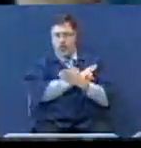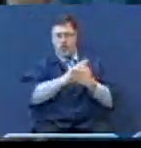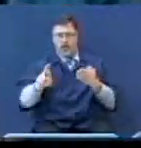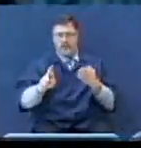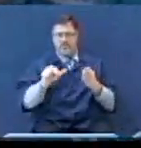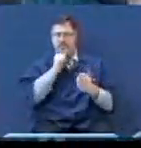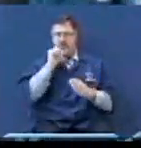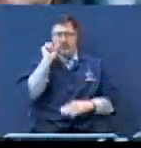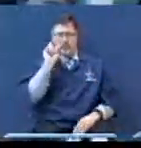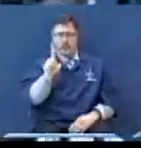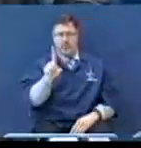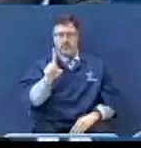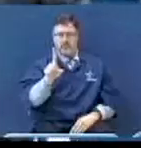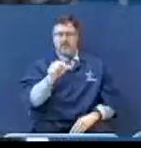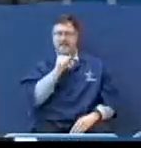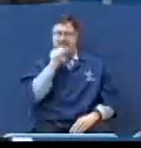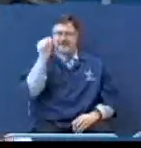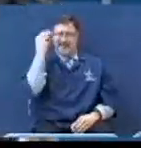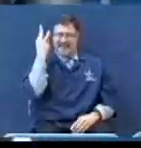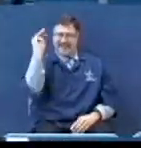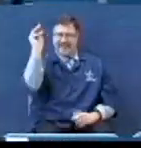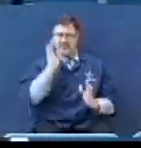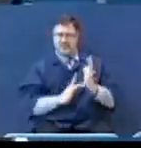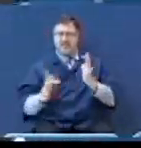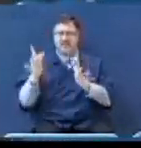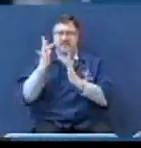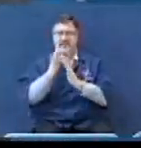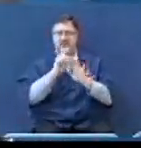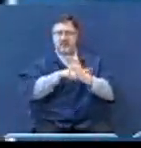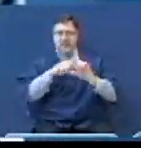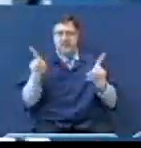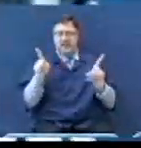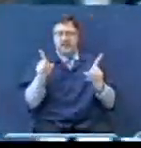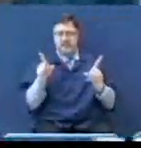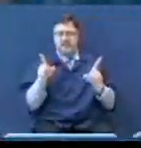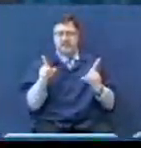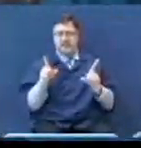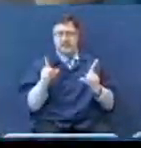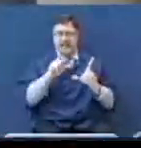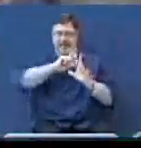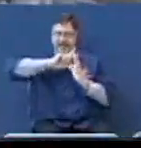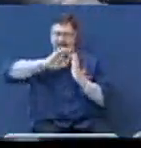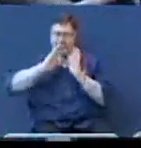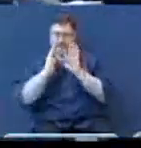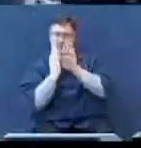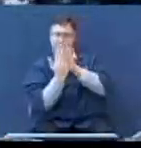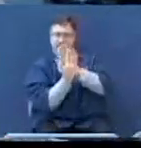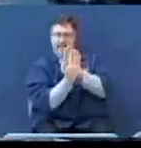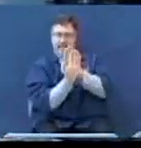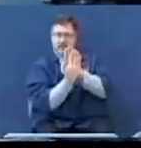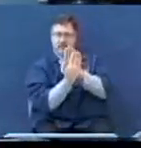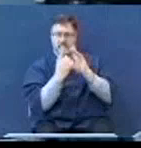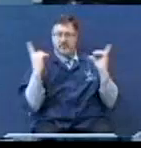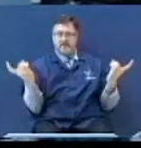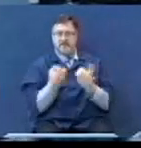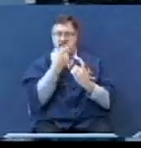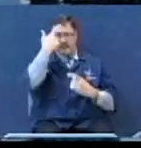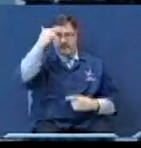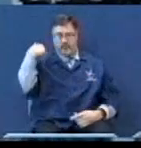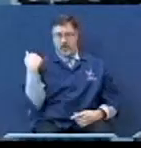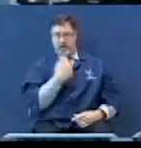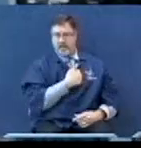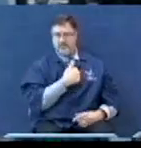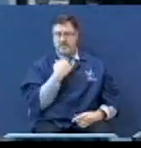one, not one. It's not him, but he became sin for us who knew no